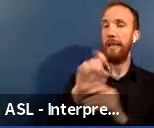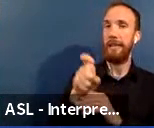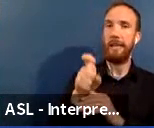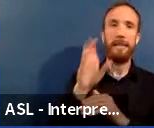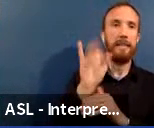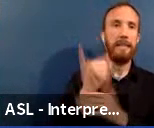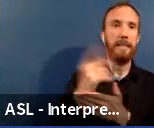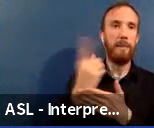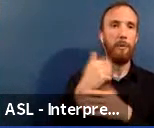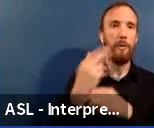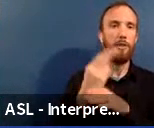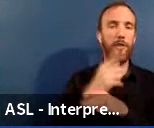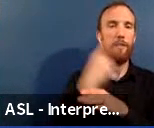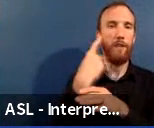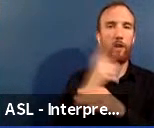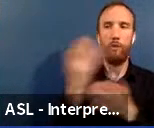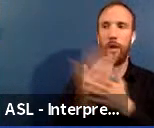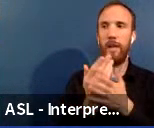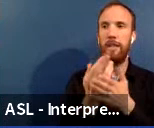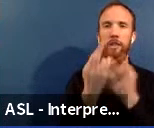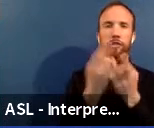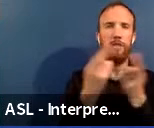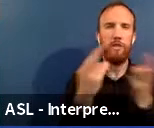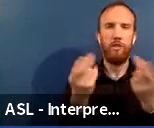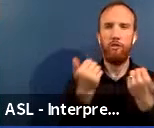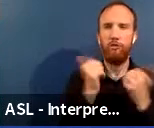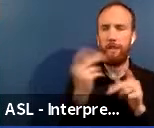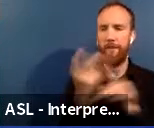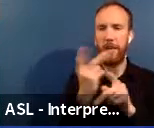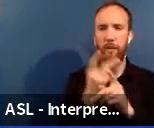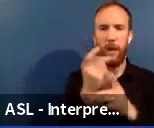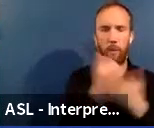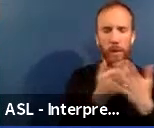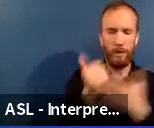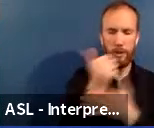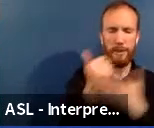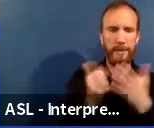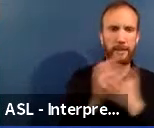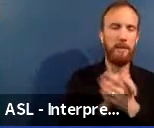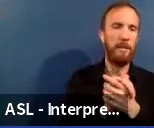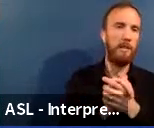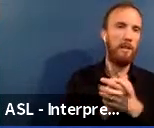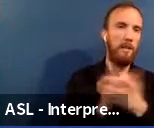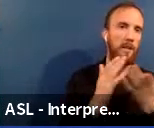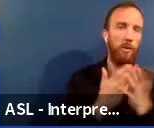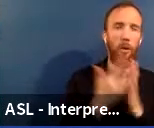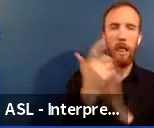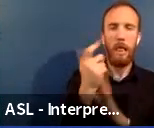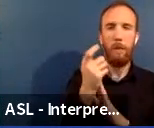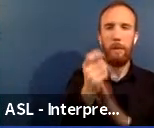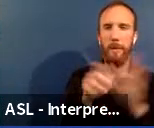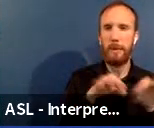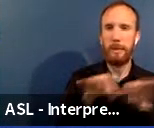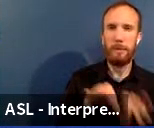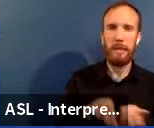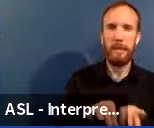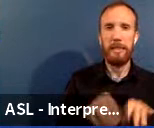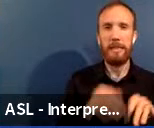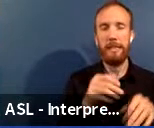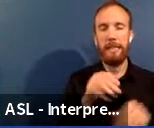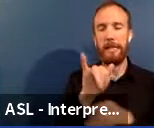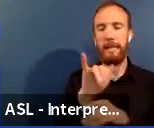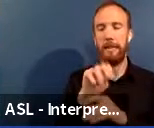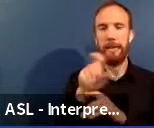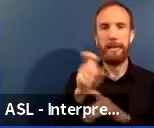used for resource equity through project prioritization. So to give you a little bit of the framing, the index is composed of